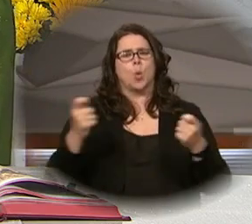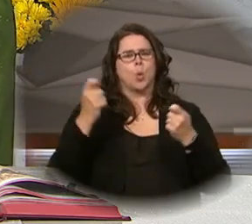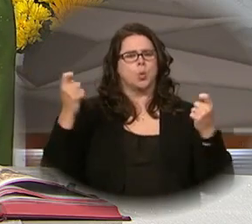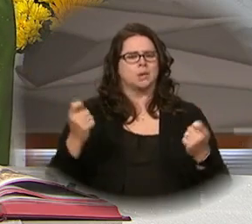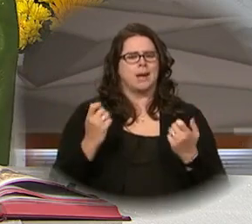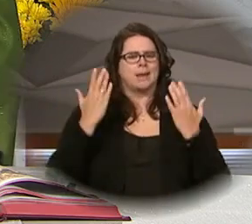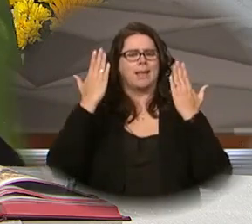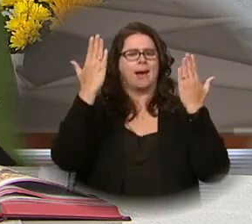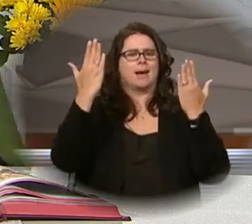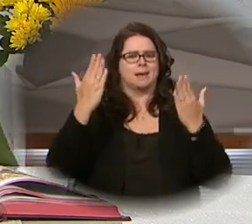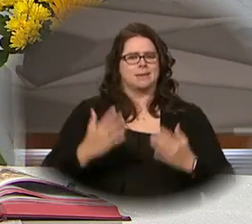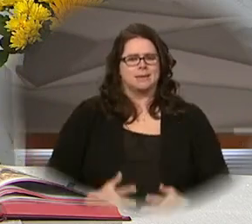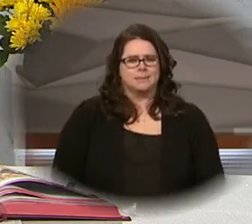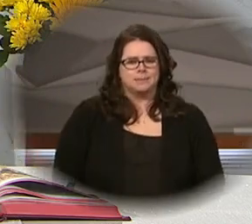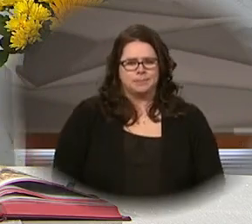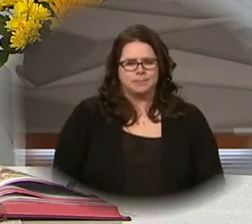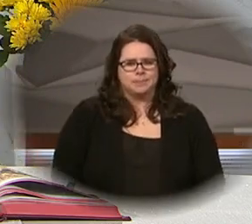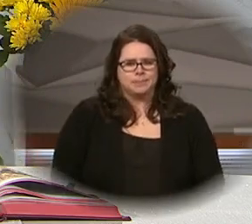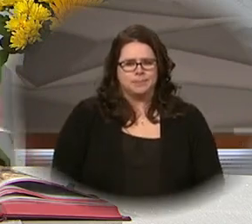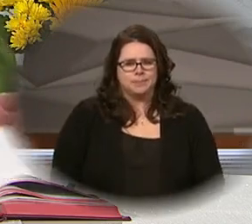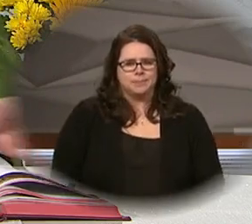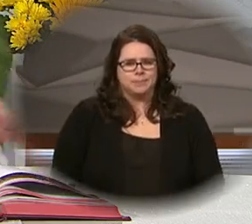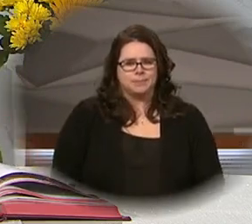Lord. Hosanna in the highest.